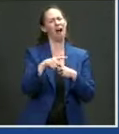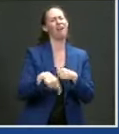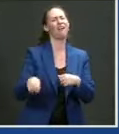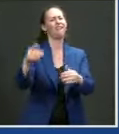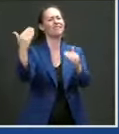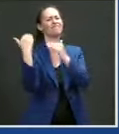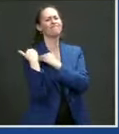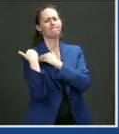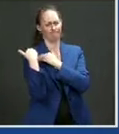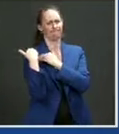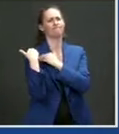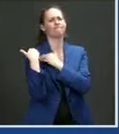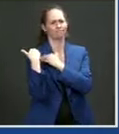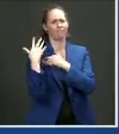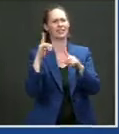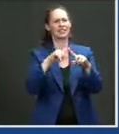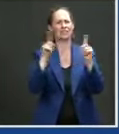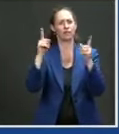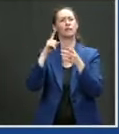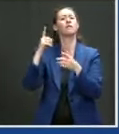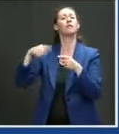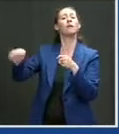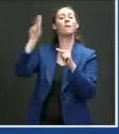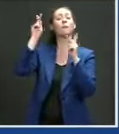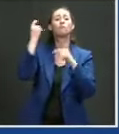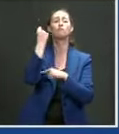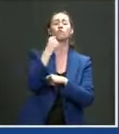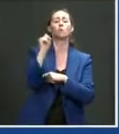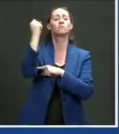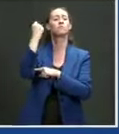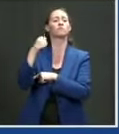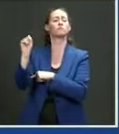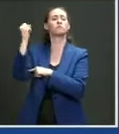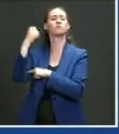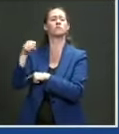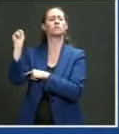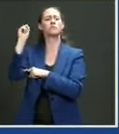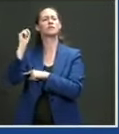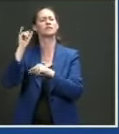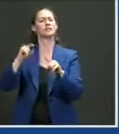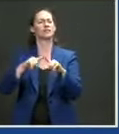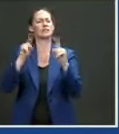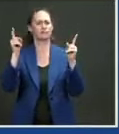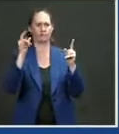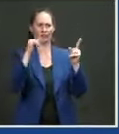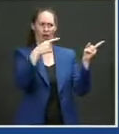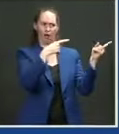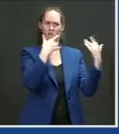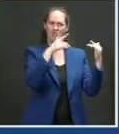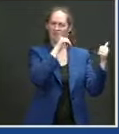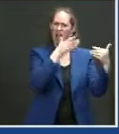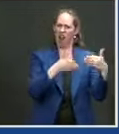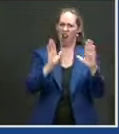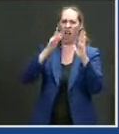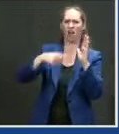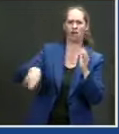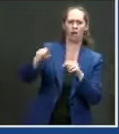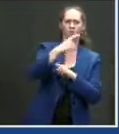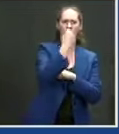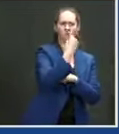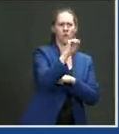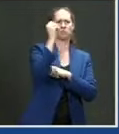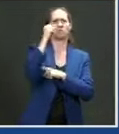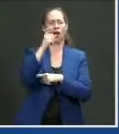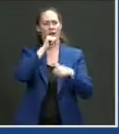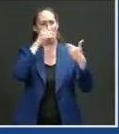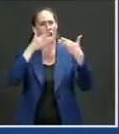objecting and marching on the Capitol when saying you are not allowing me to speak freely you are not allowing me to do a b